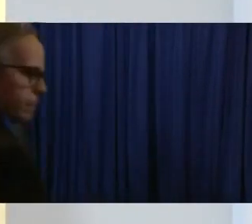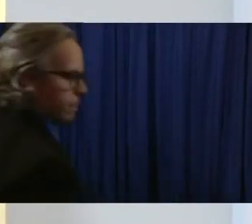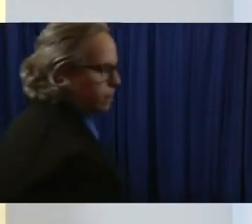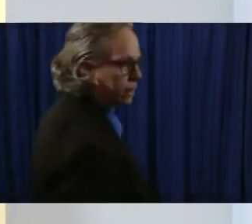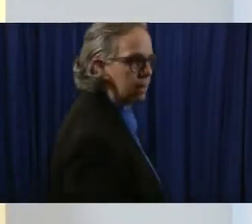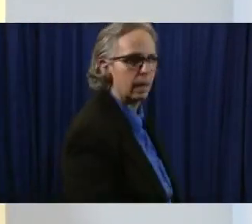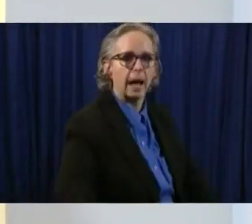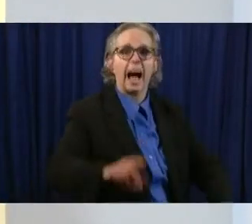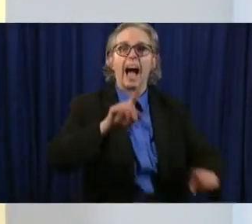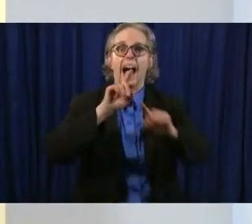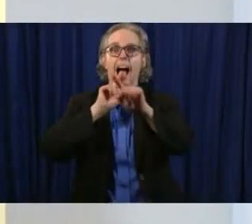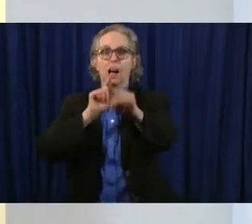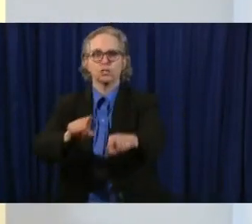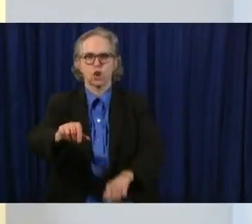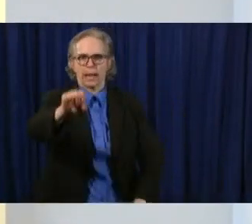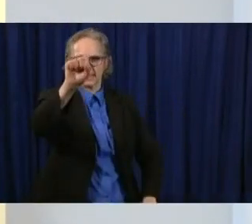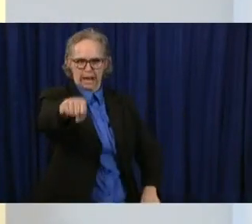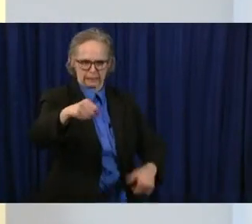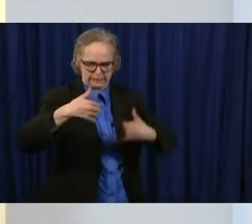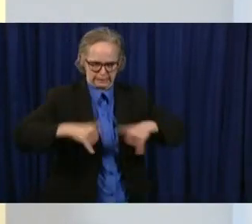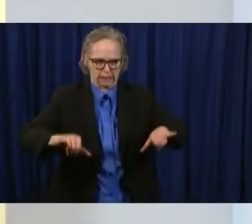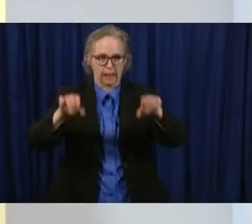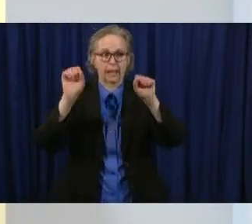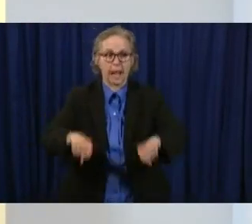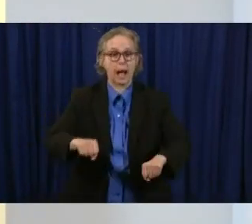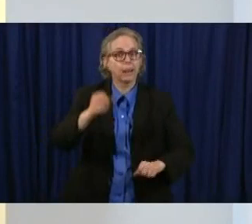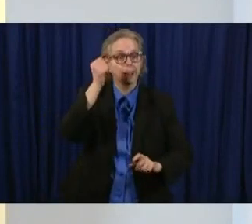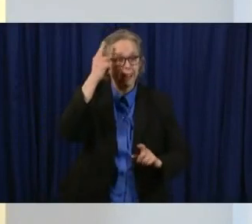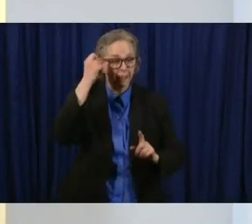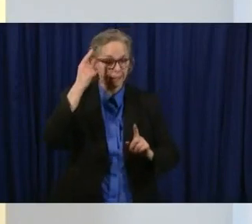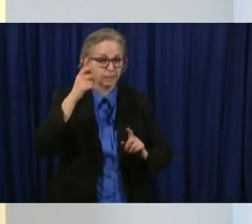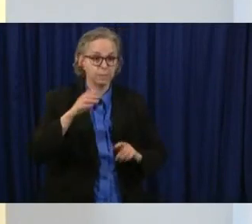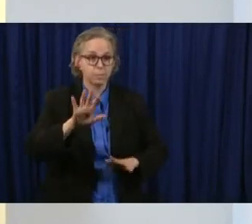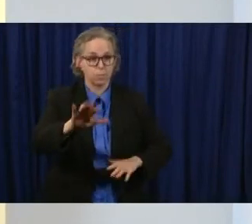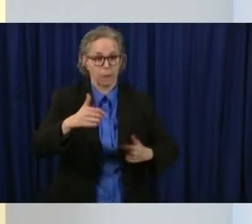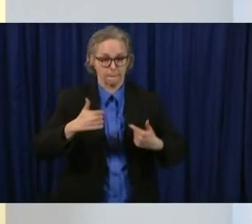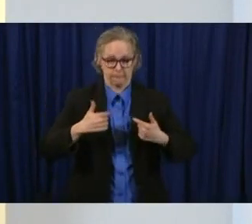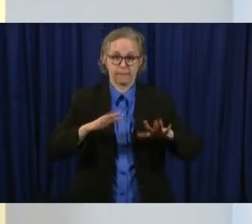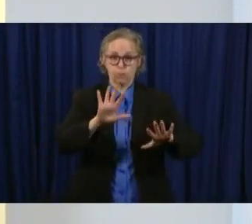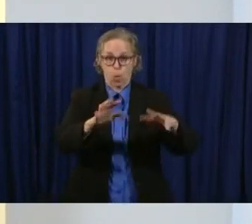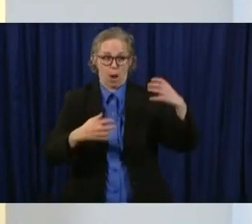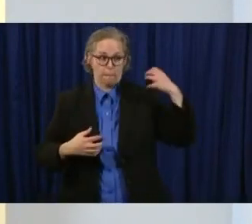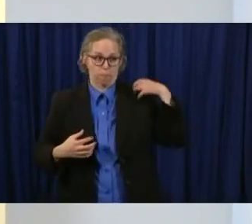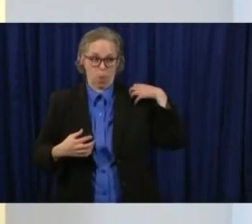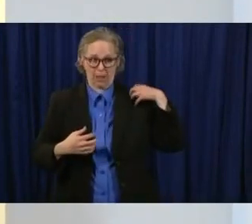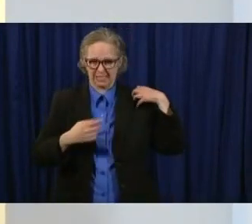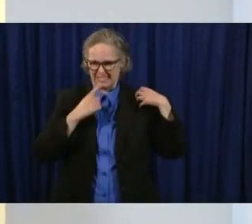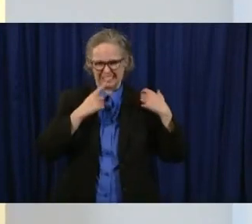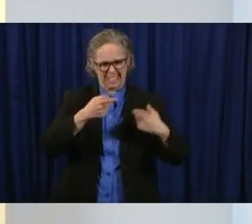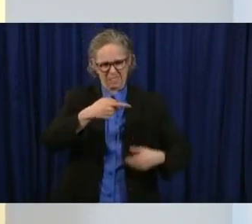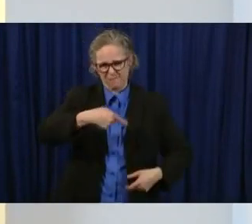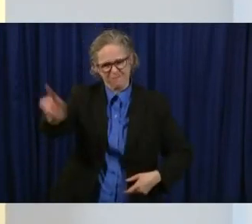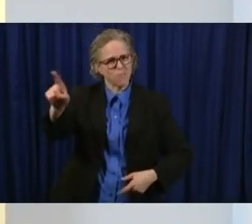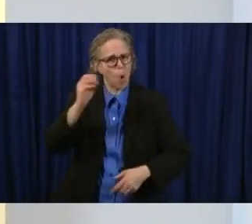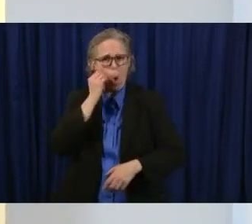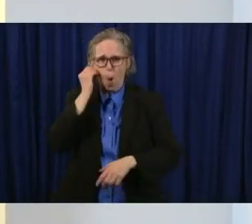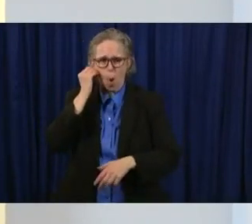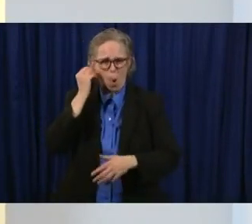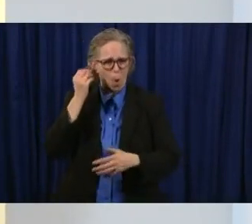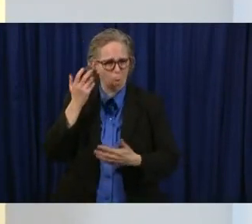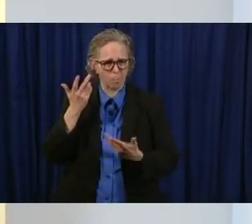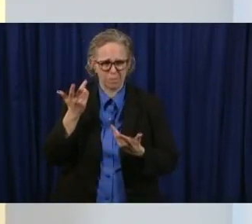sends you home uh and you don't have uh a sick leave policy or benefits which i believe